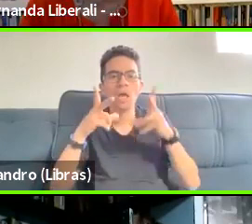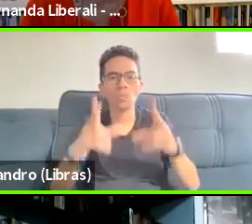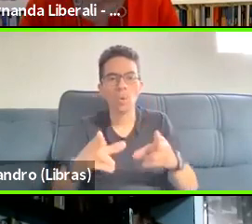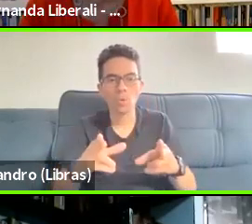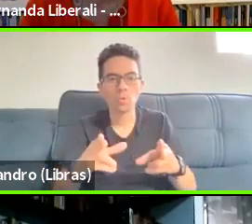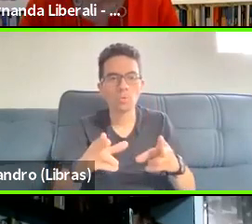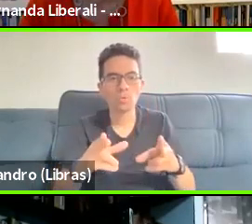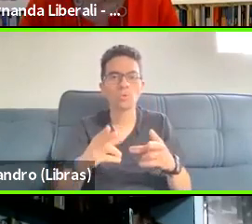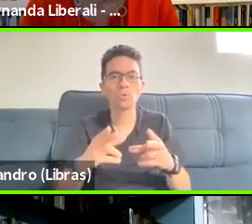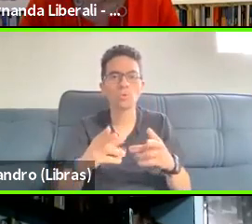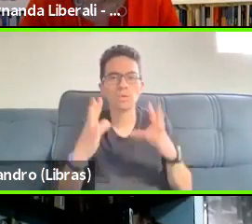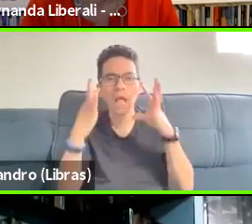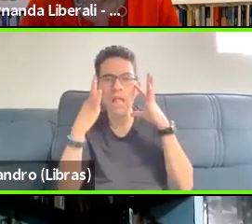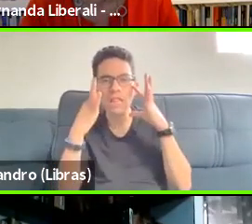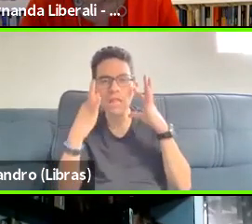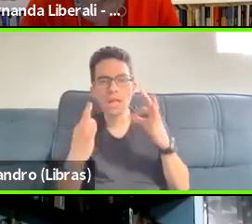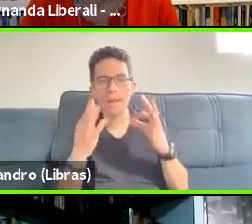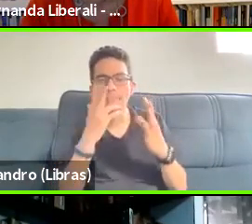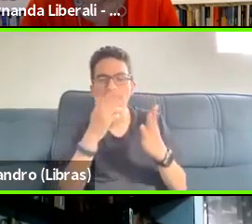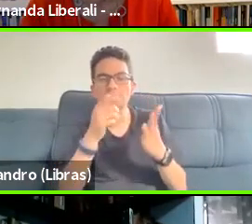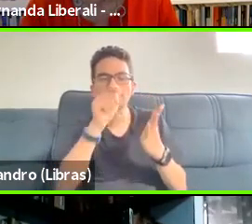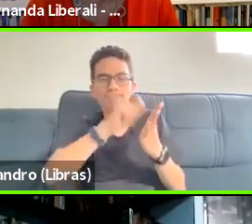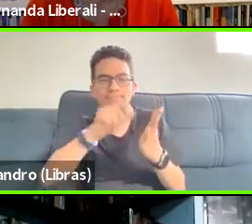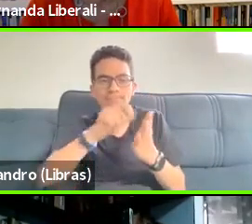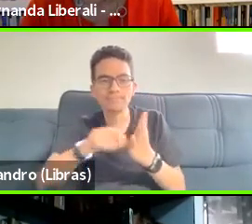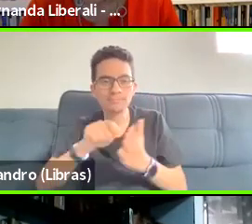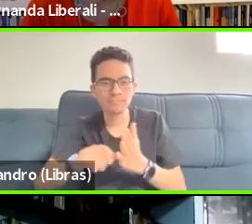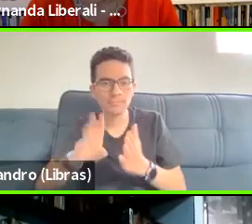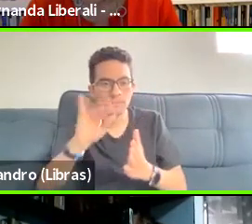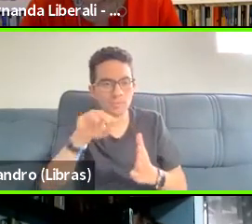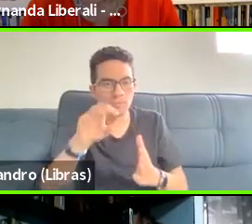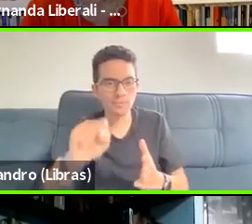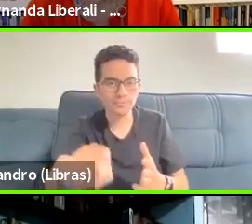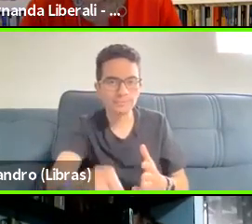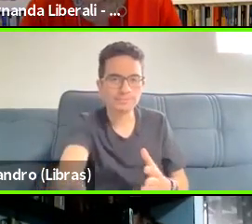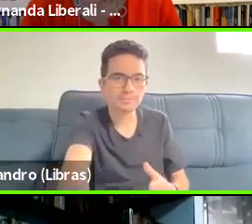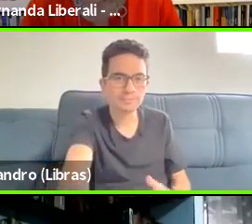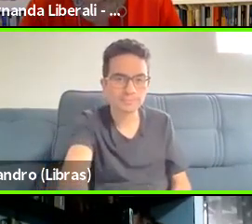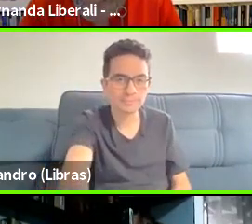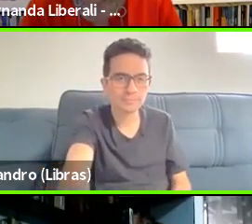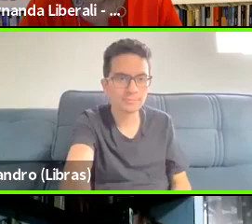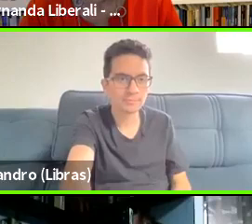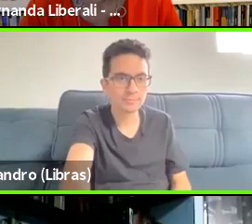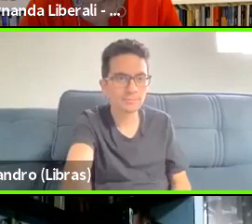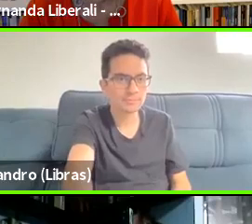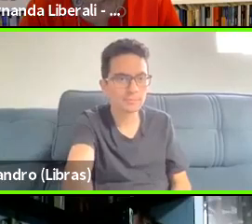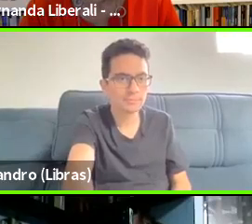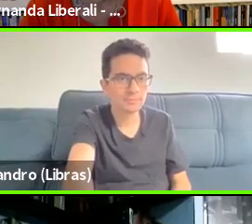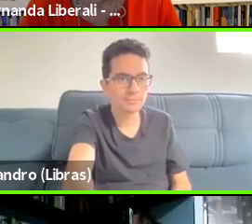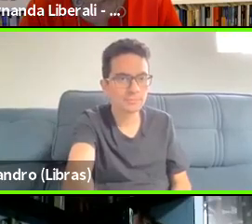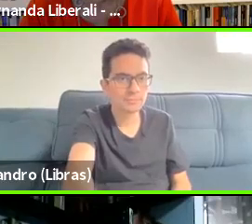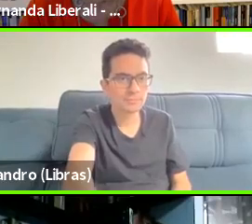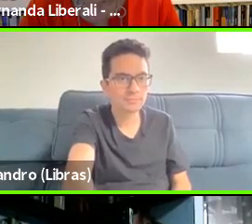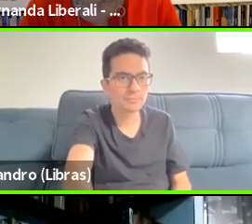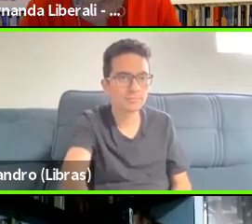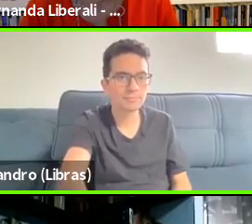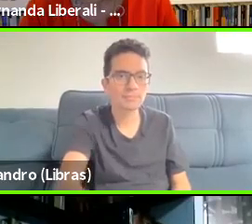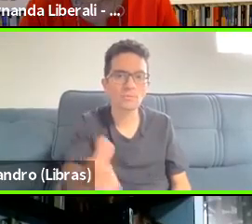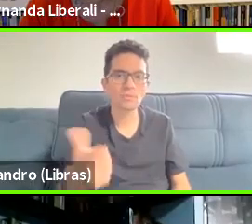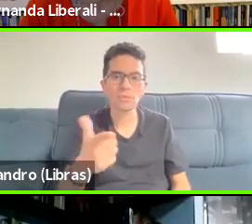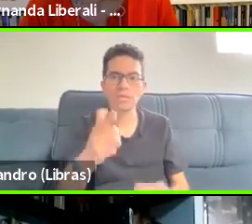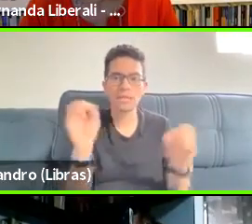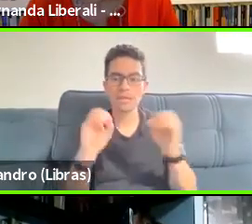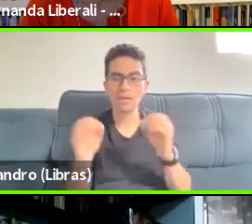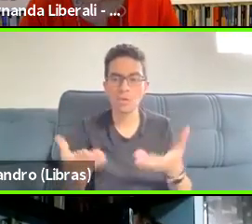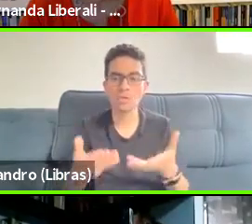Right. So yes, there's, there's nothing in the neuroscience right now, um, that would say that there's anything that is